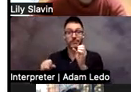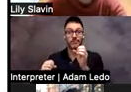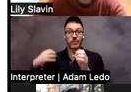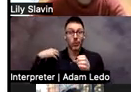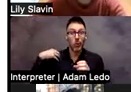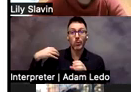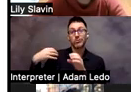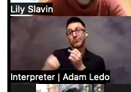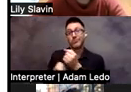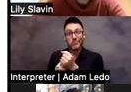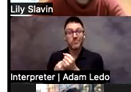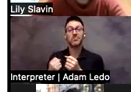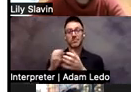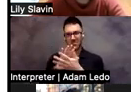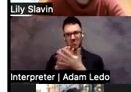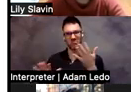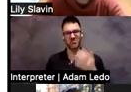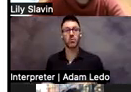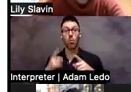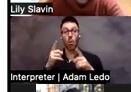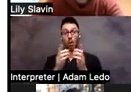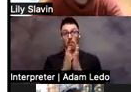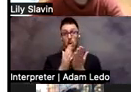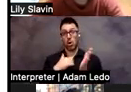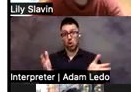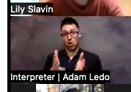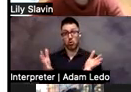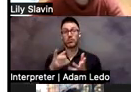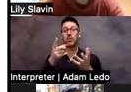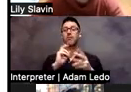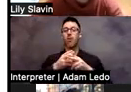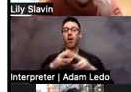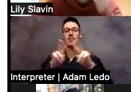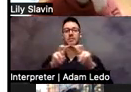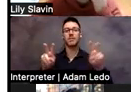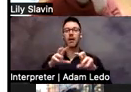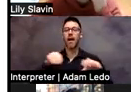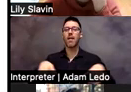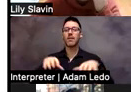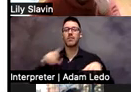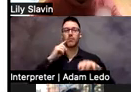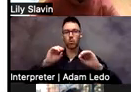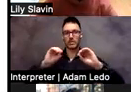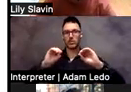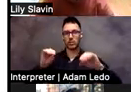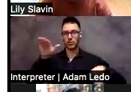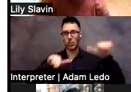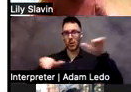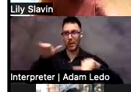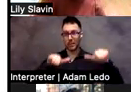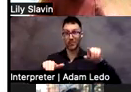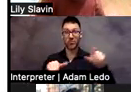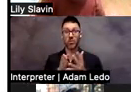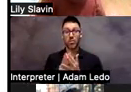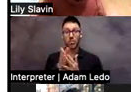So one of the books that I encourage people to use it's called Assessments and Activities for Teaching Swimming. This is through Human Kinetics and it's an